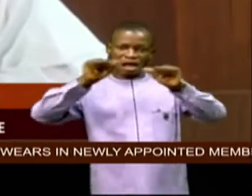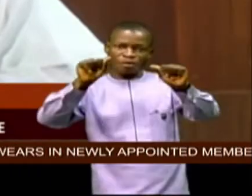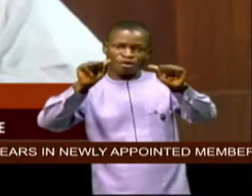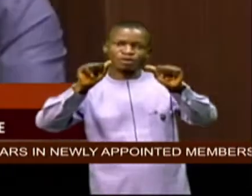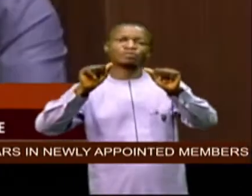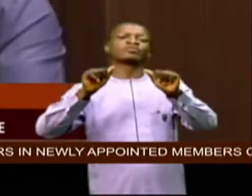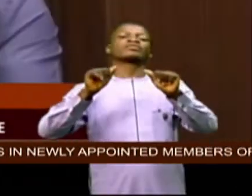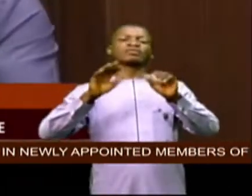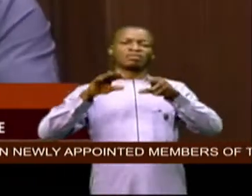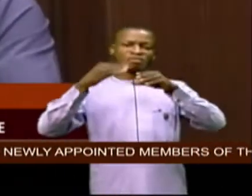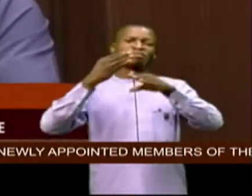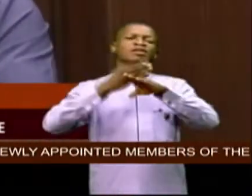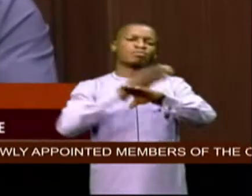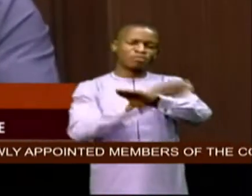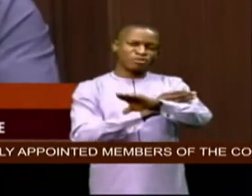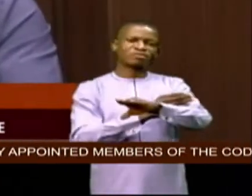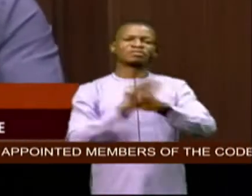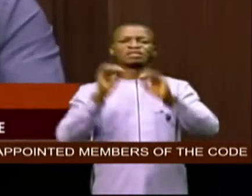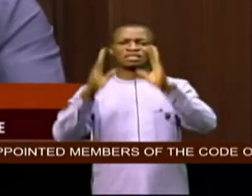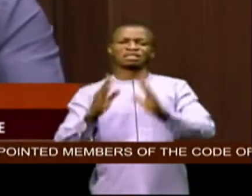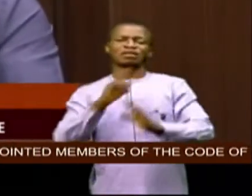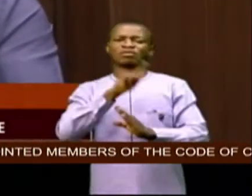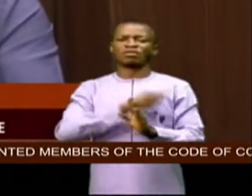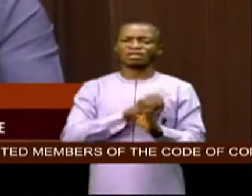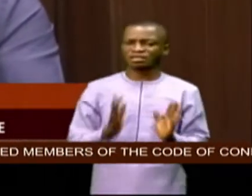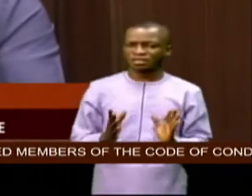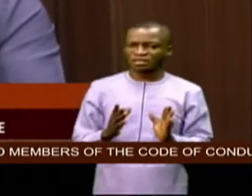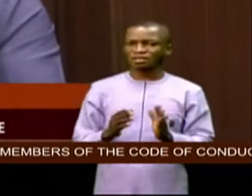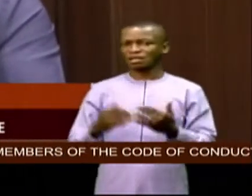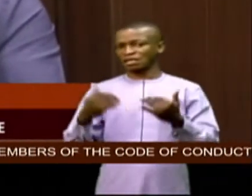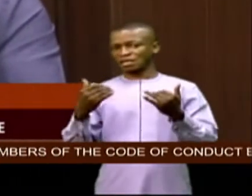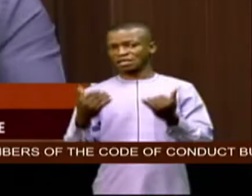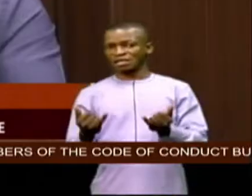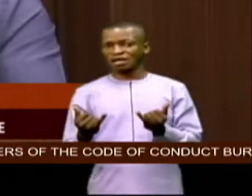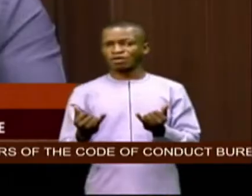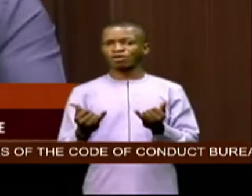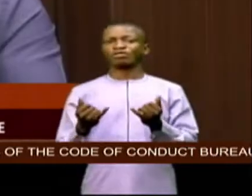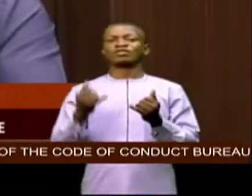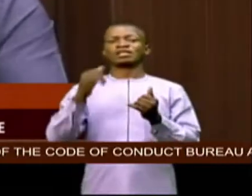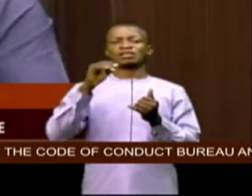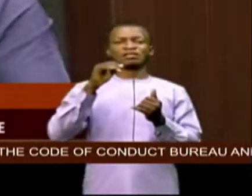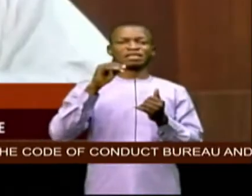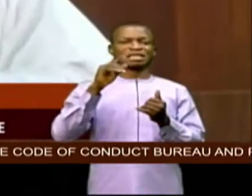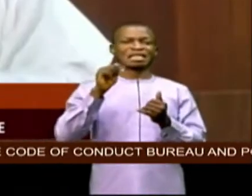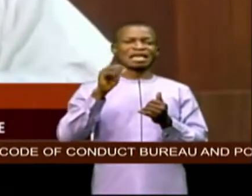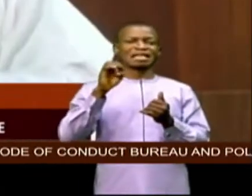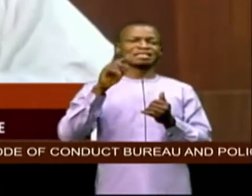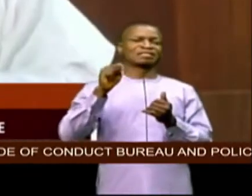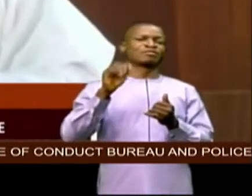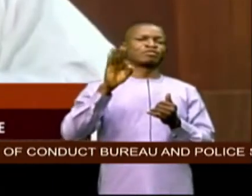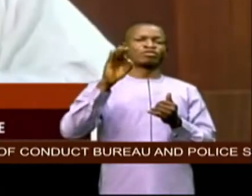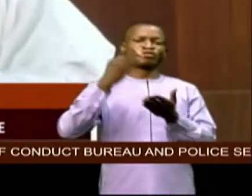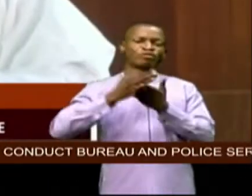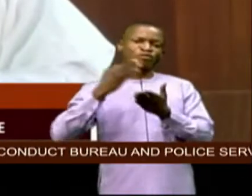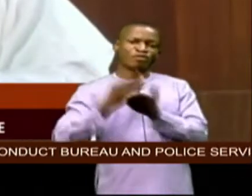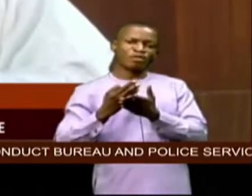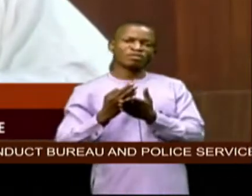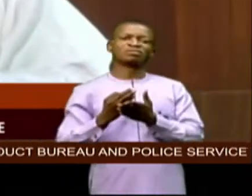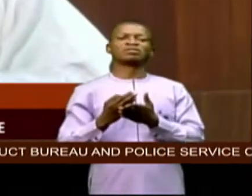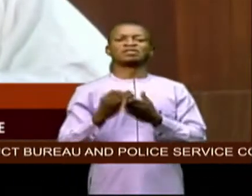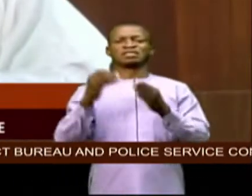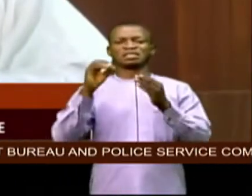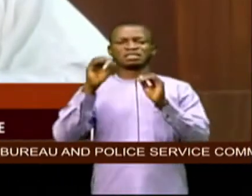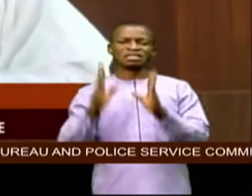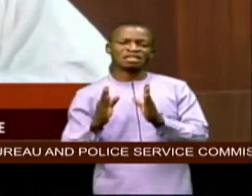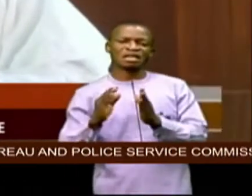quality funding teaching practice now from that fund rural posting allowance science teacher